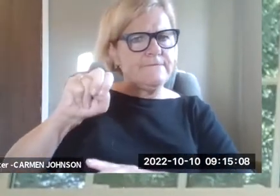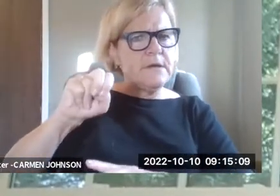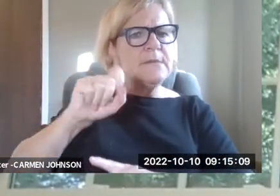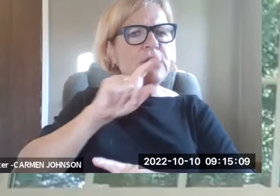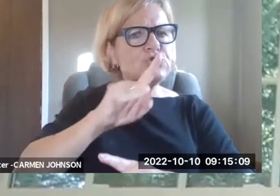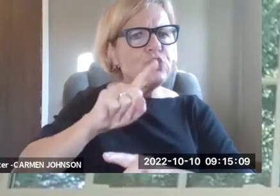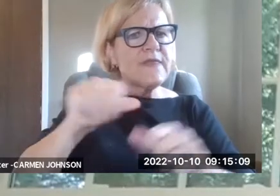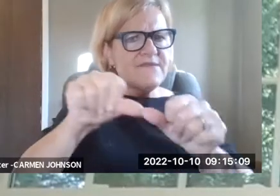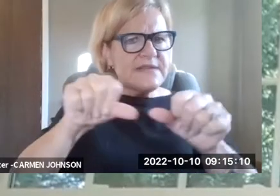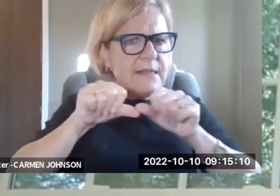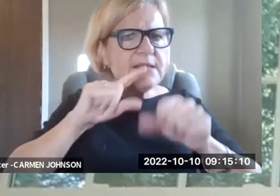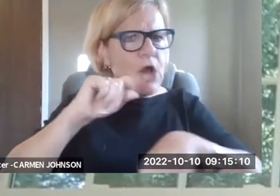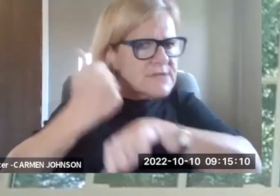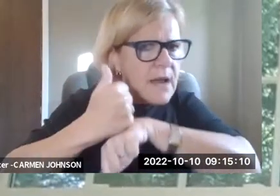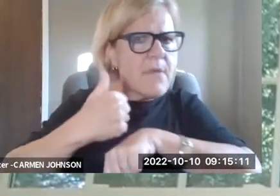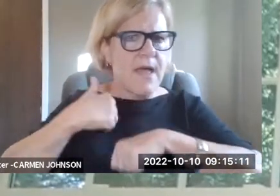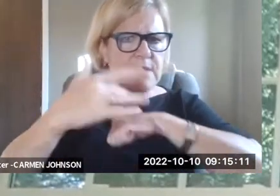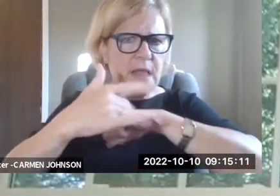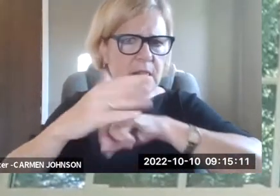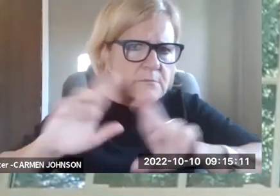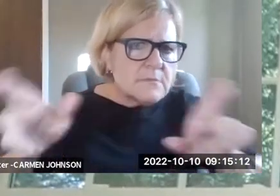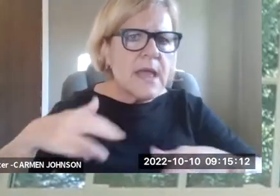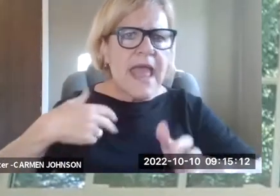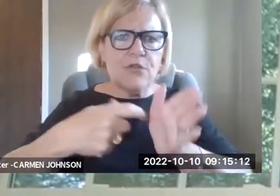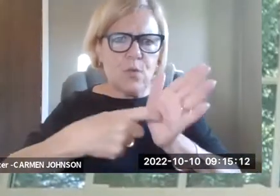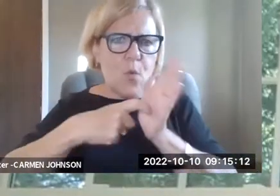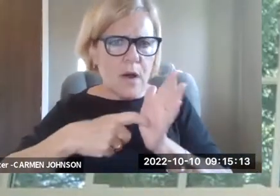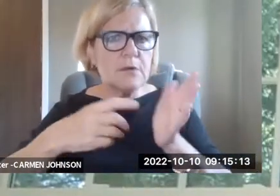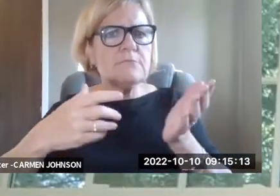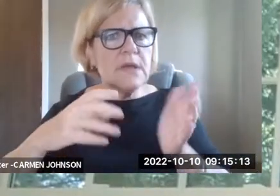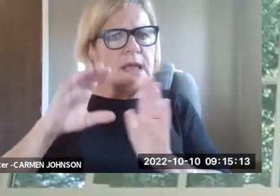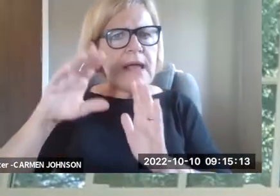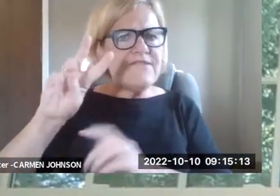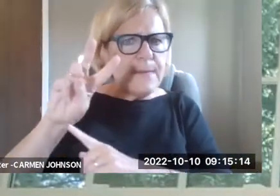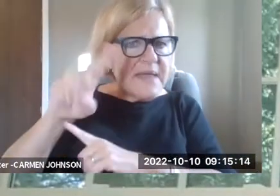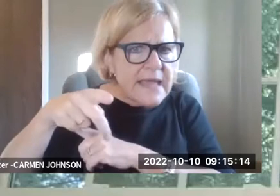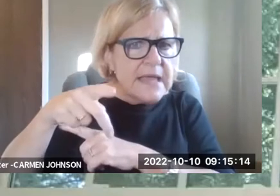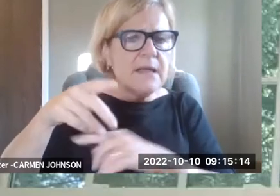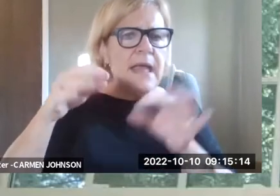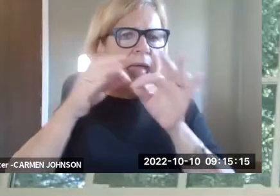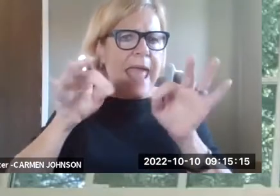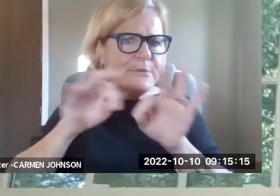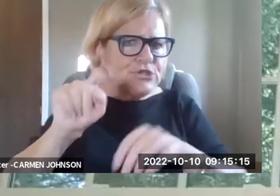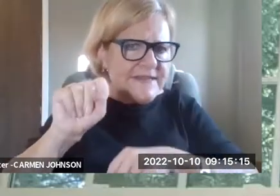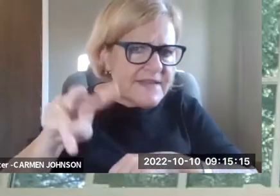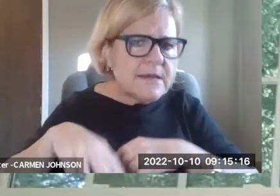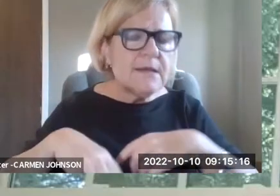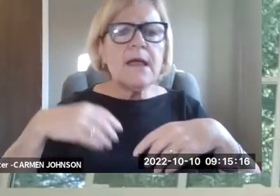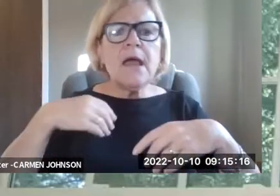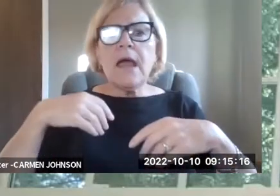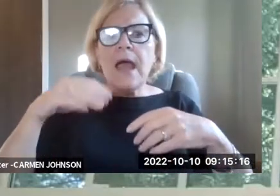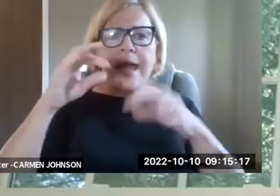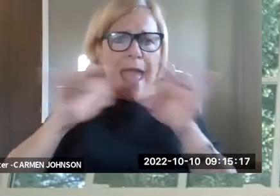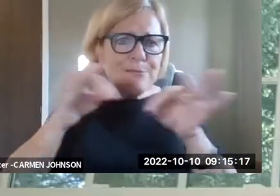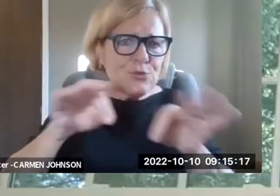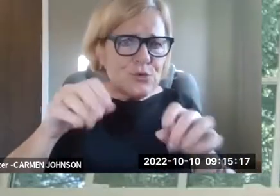uh, it's also important, uh, in preparing proactively to make sure that the facilities are set up, have the technologies, have